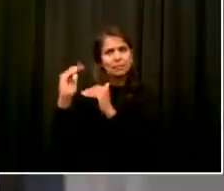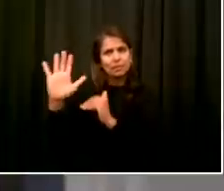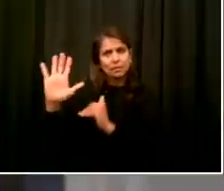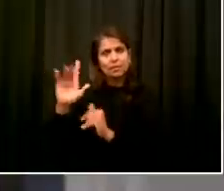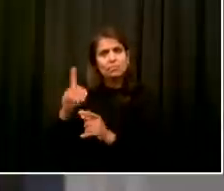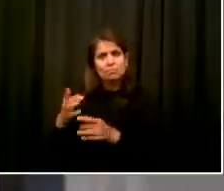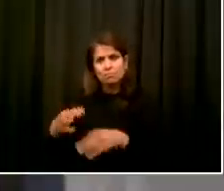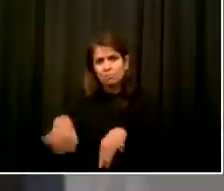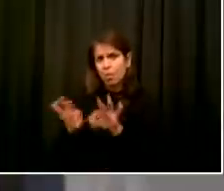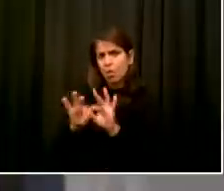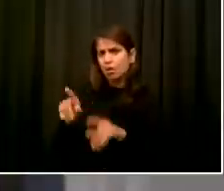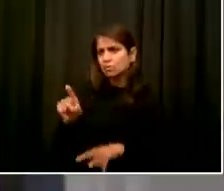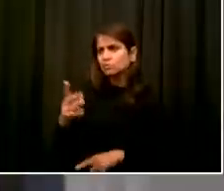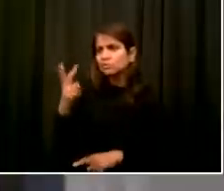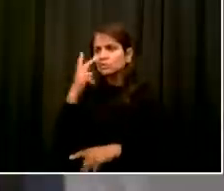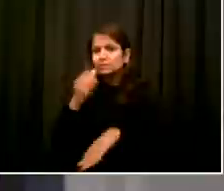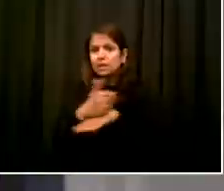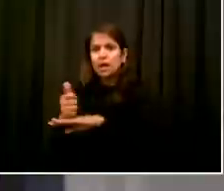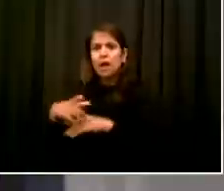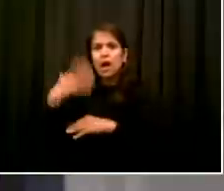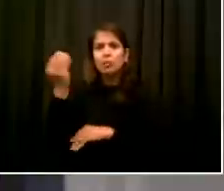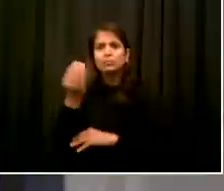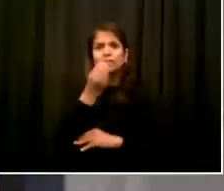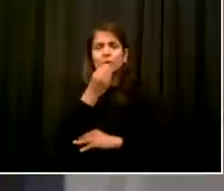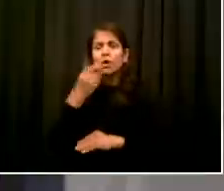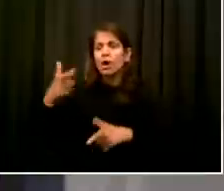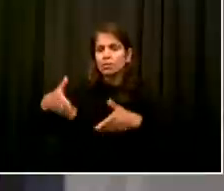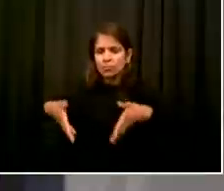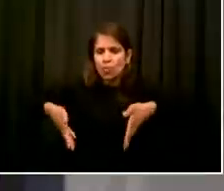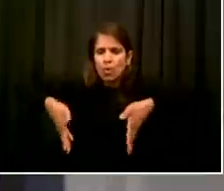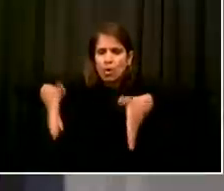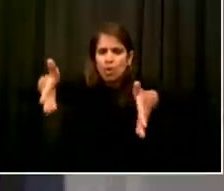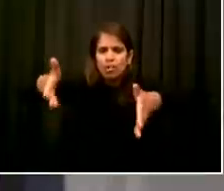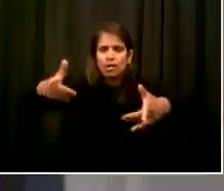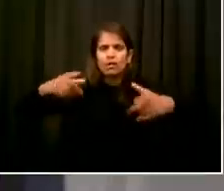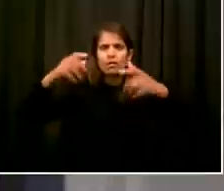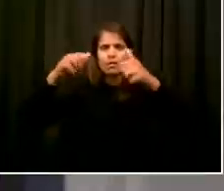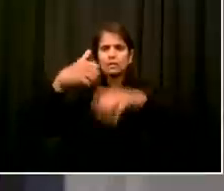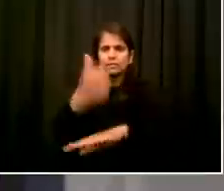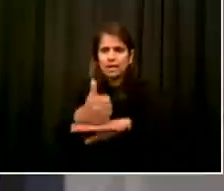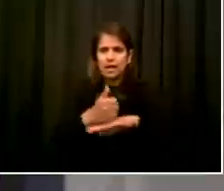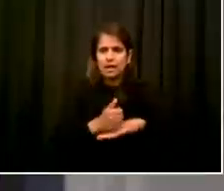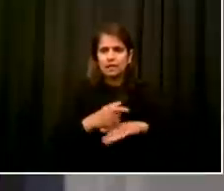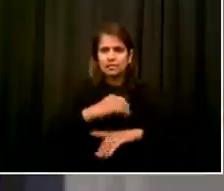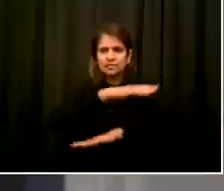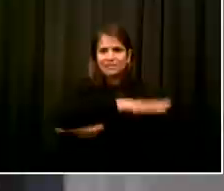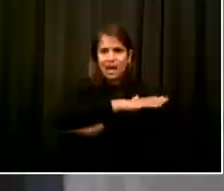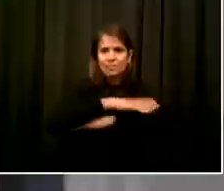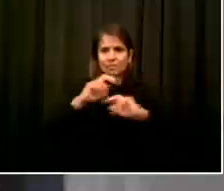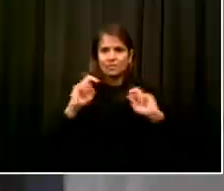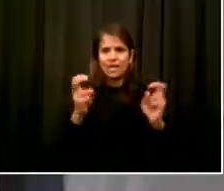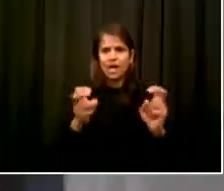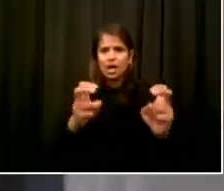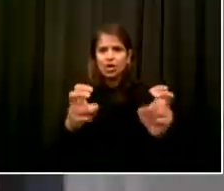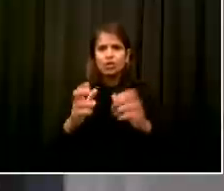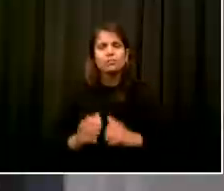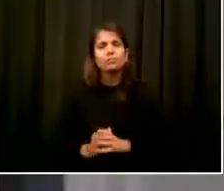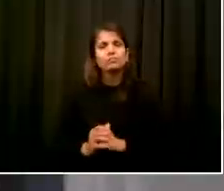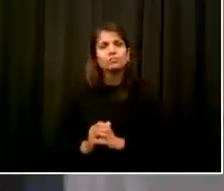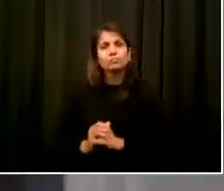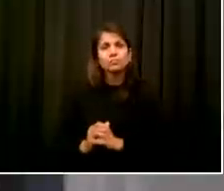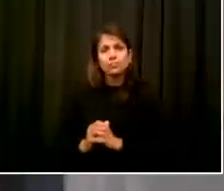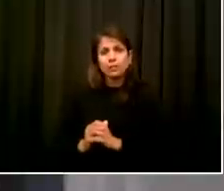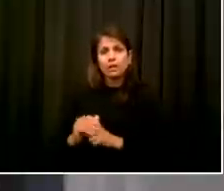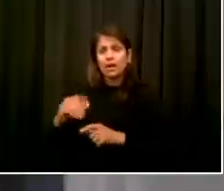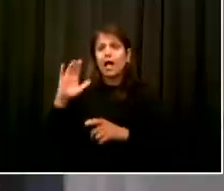implemented today is so critical in getting the support to businesses so they can stand a fighting